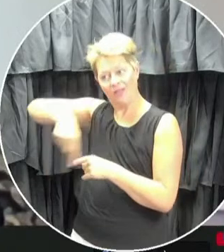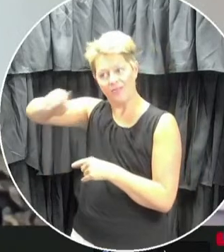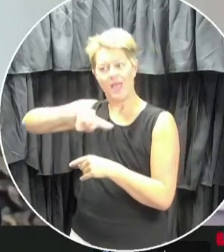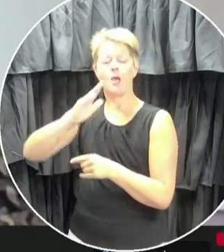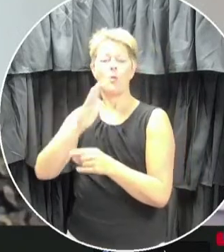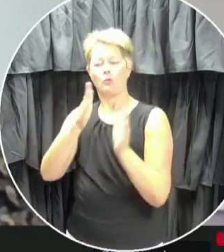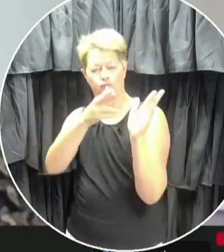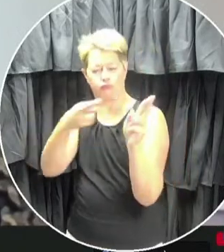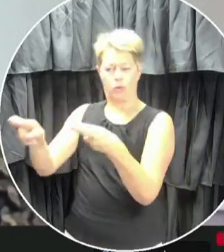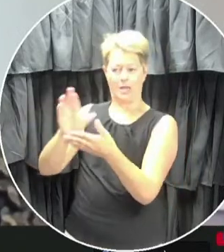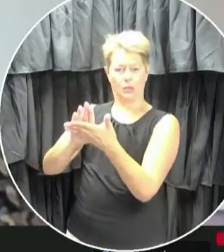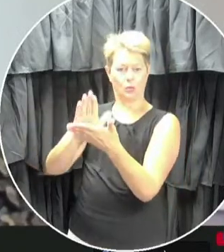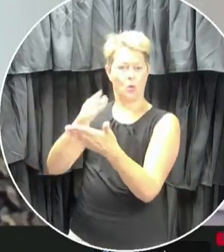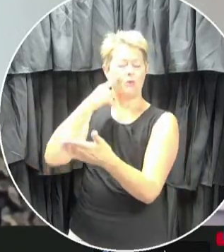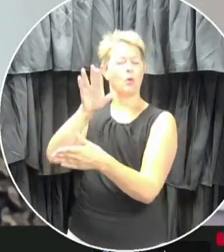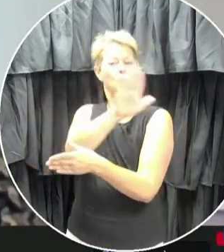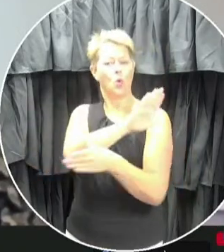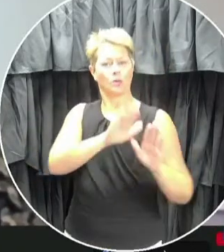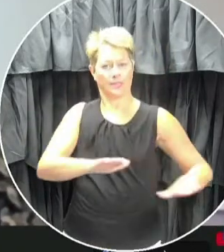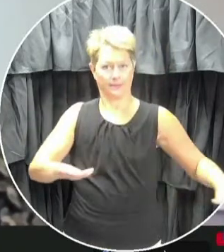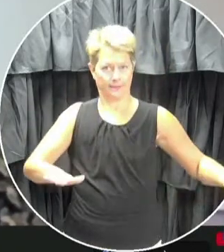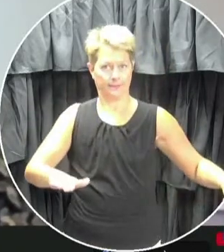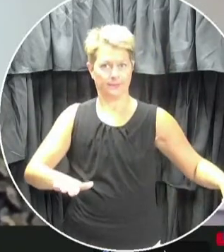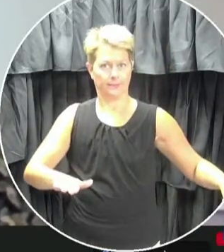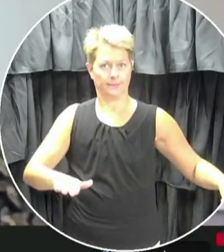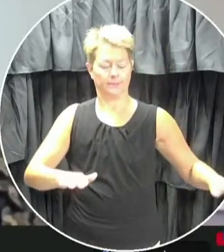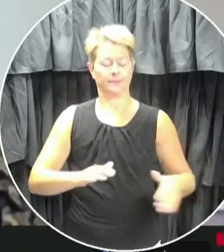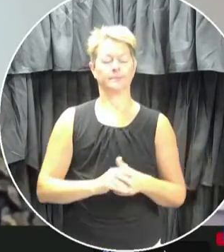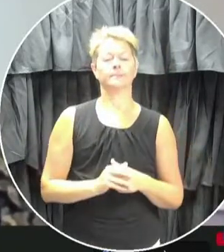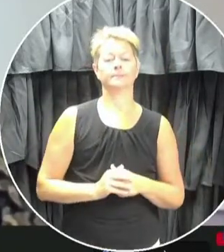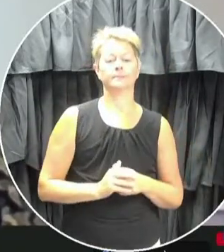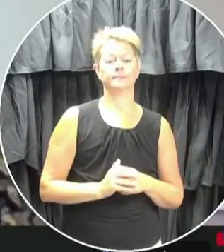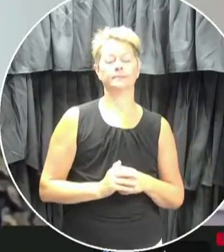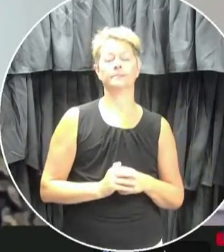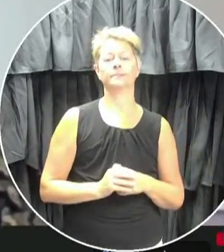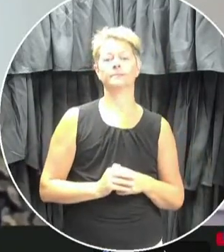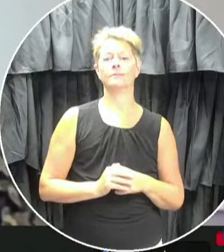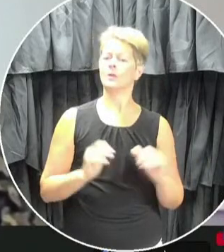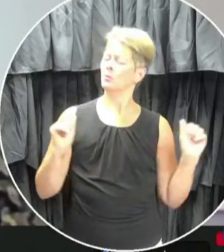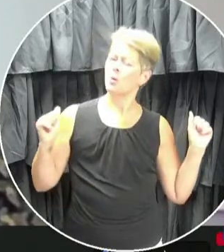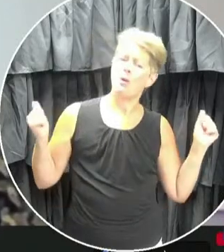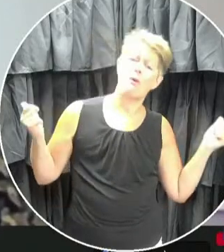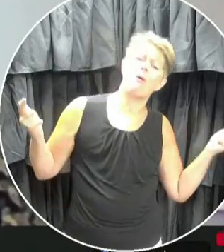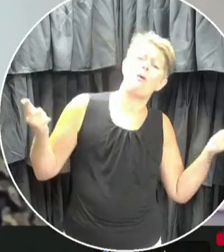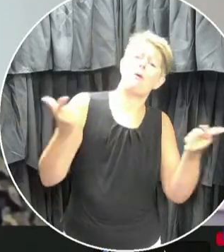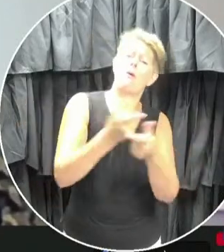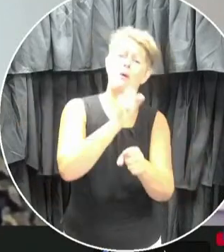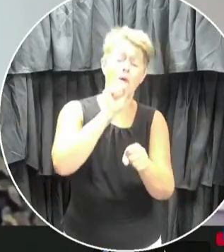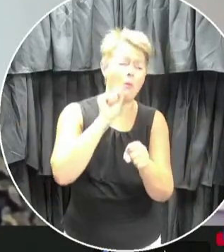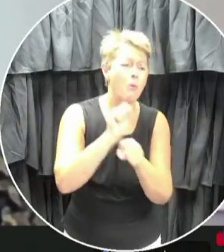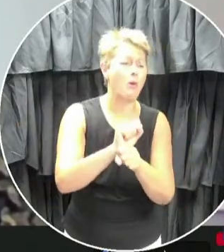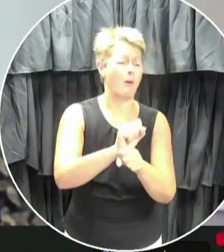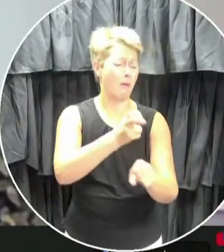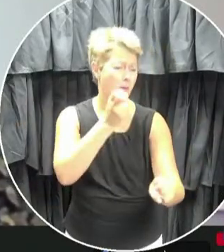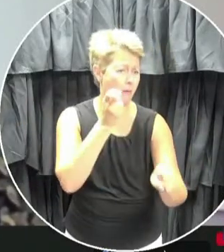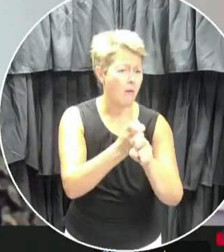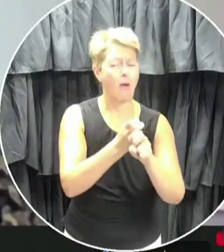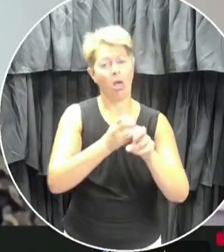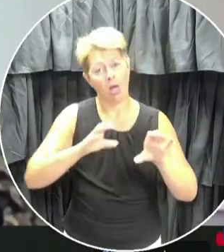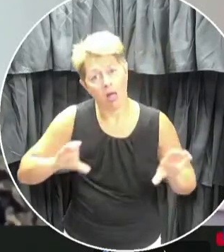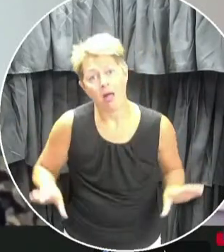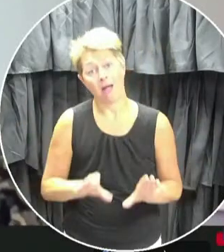and safe when students and staff are welcome back in September. We have all worked very hard to get to where we are today.